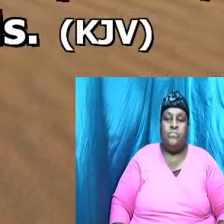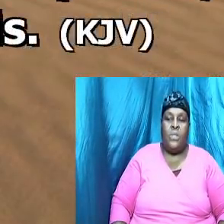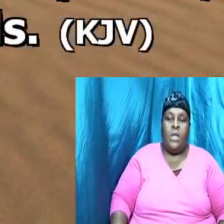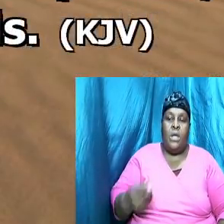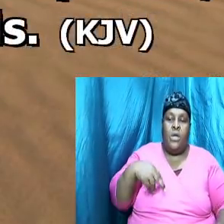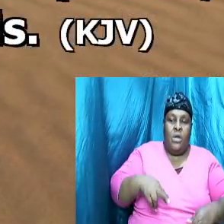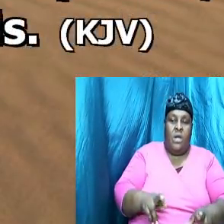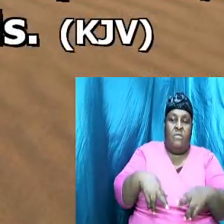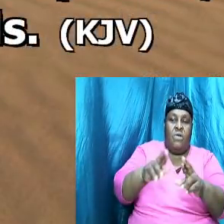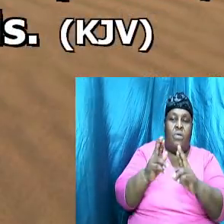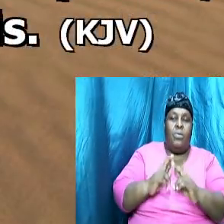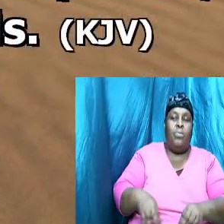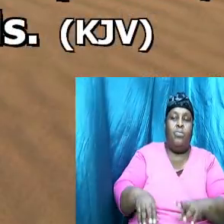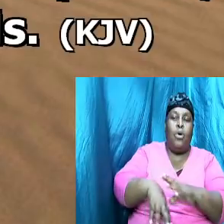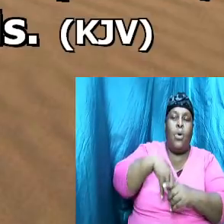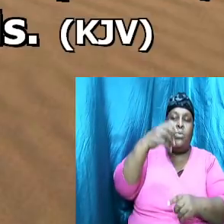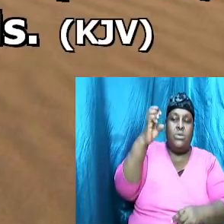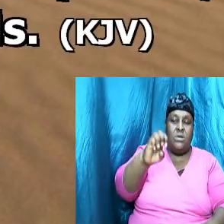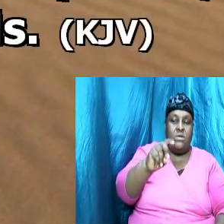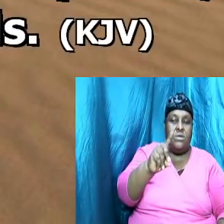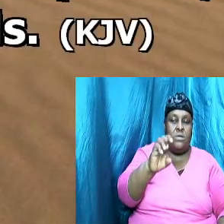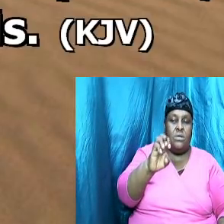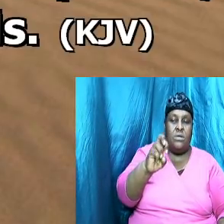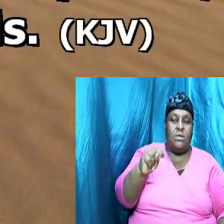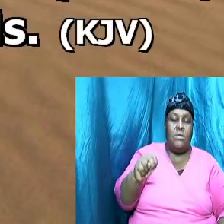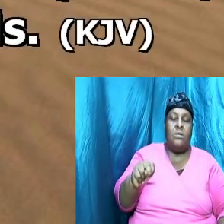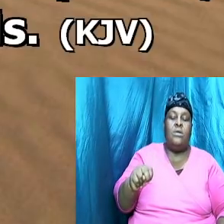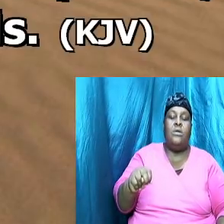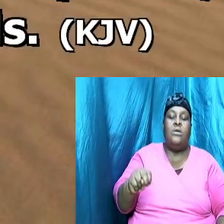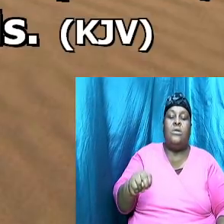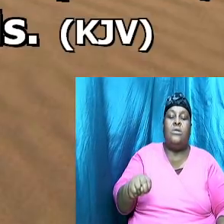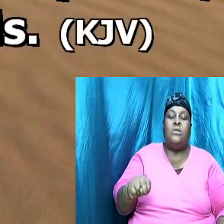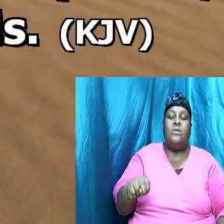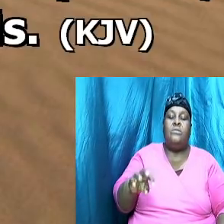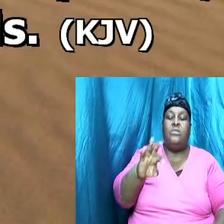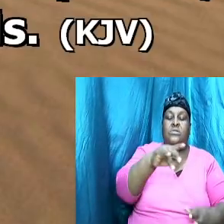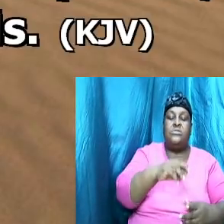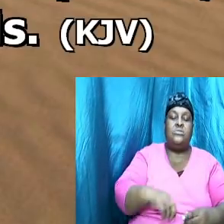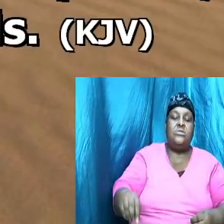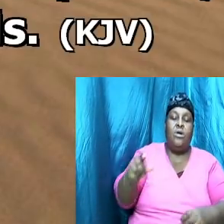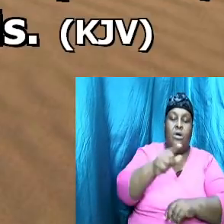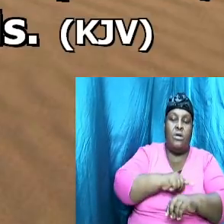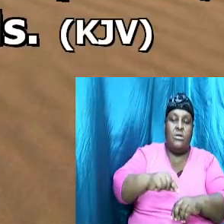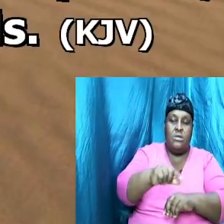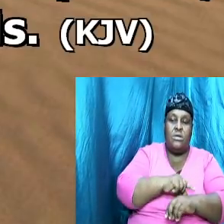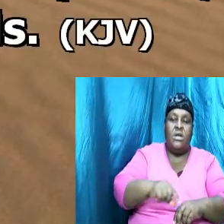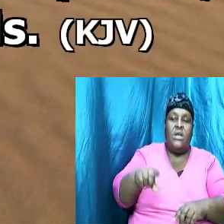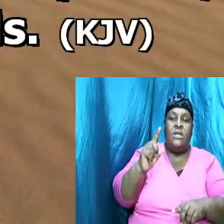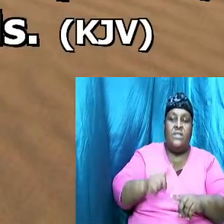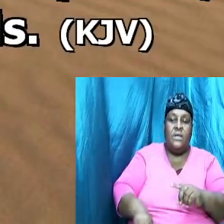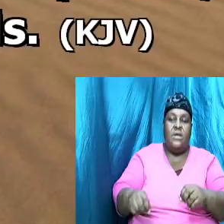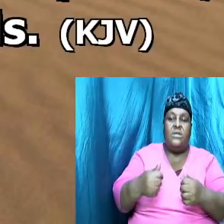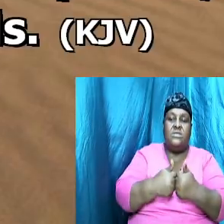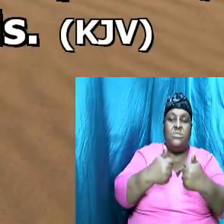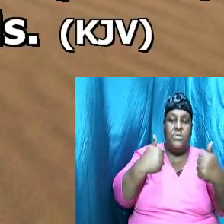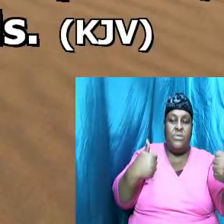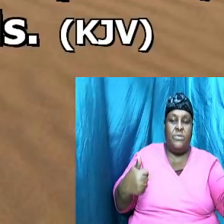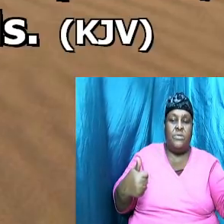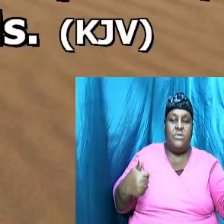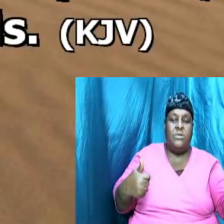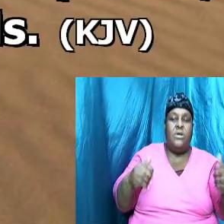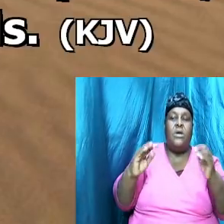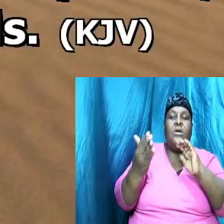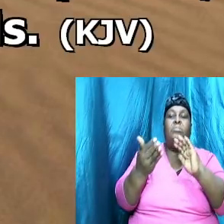and a river rent out of Eden to water the garden and from then it was parted and